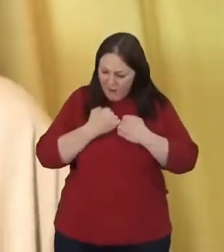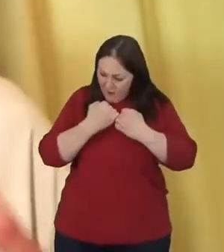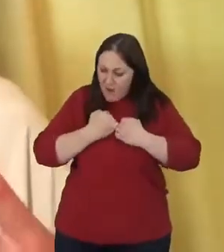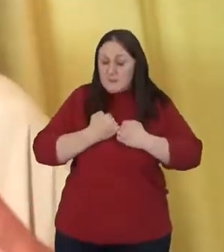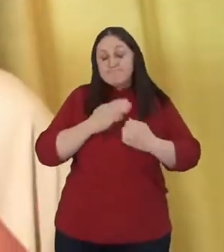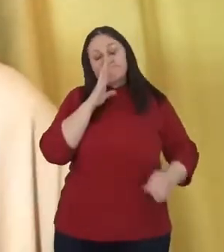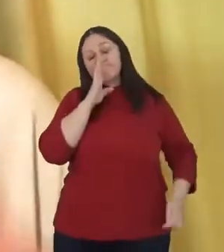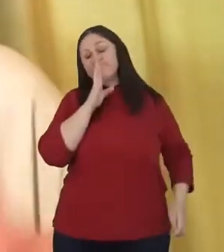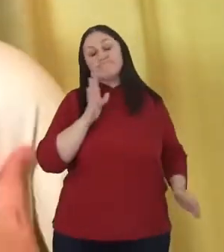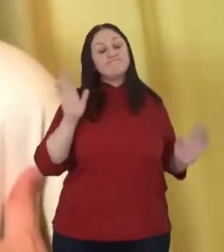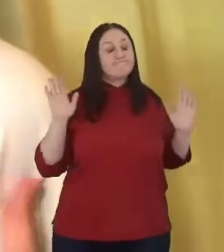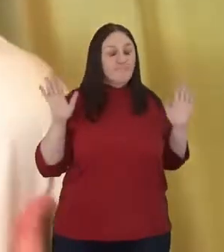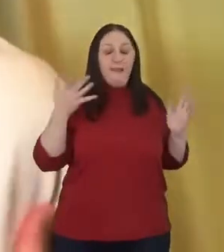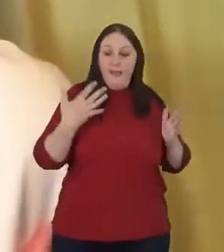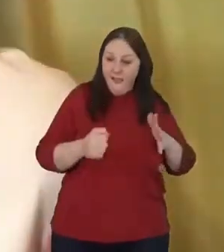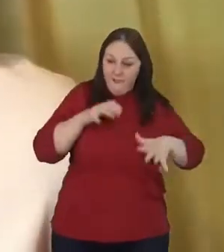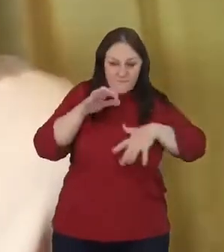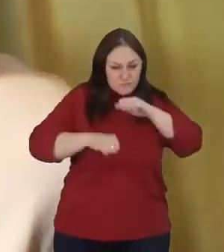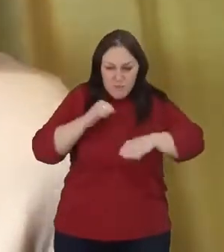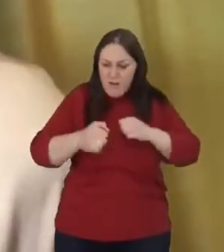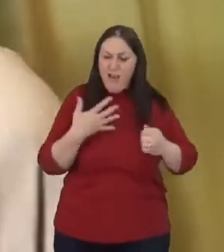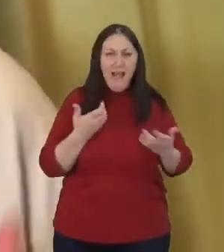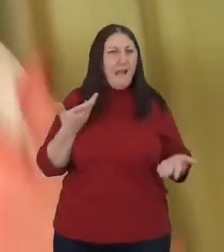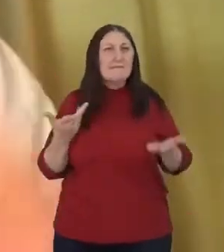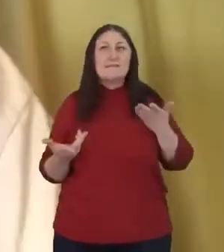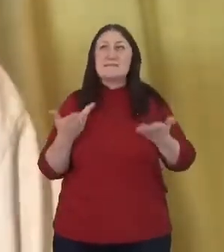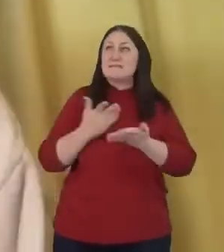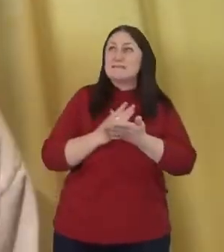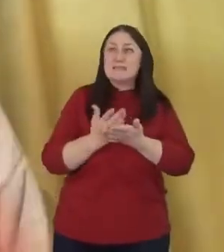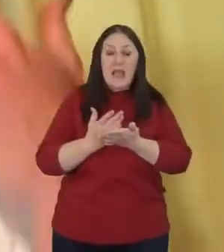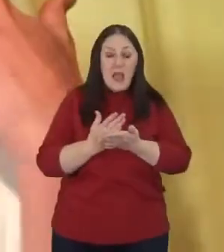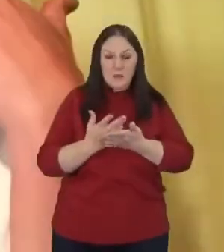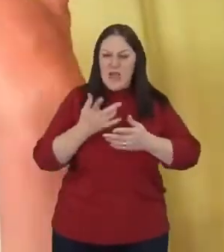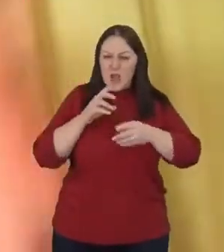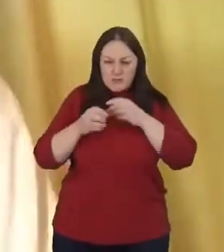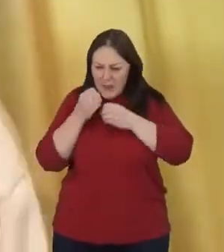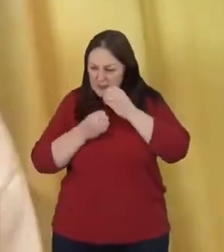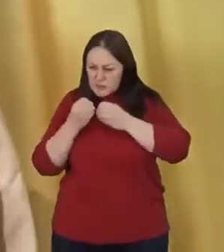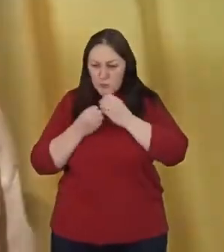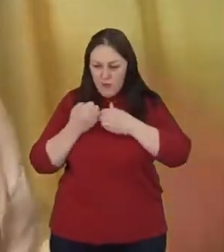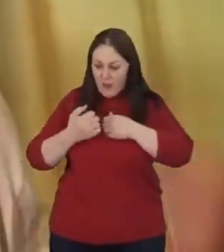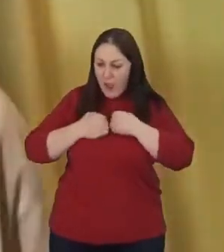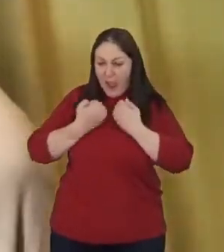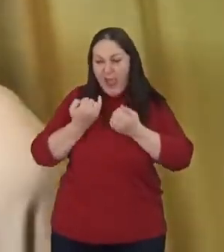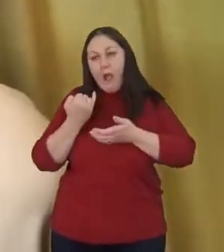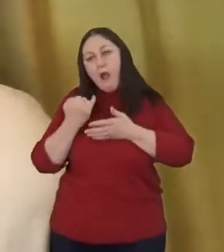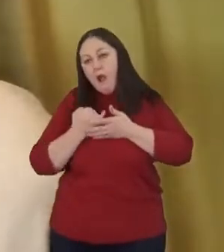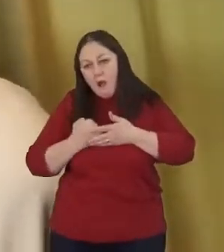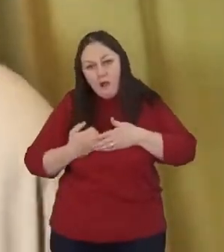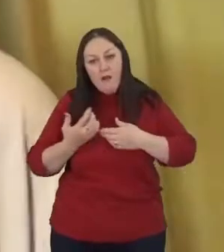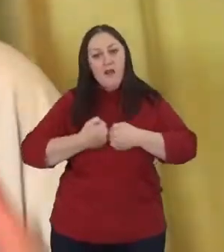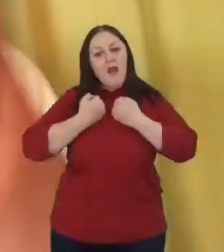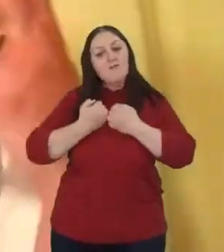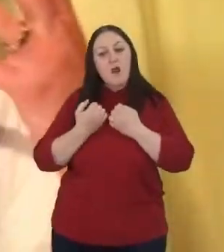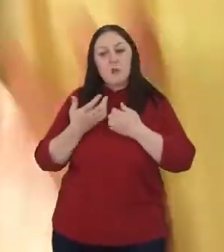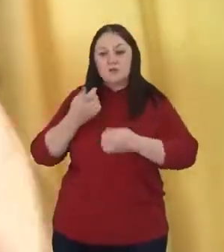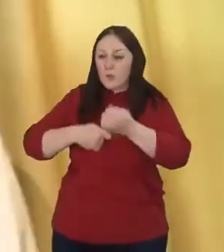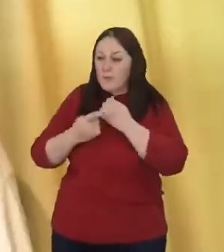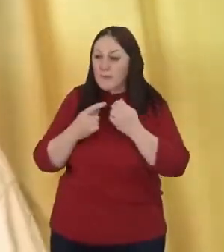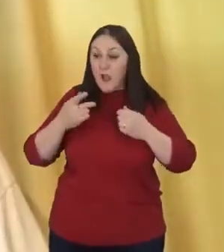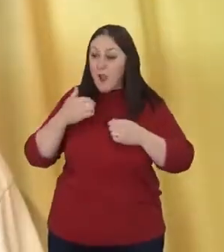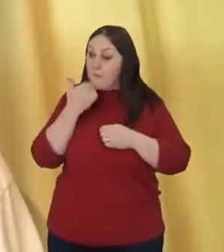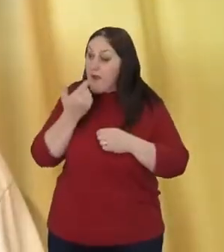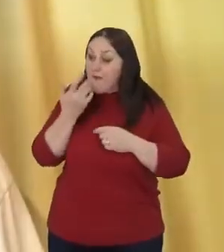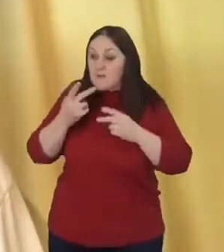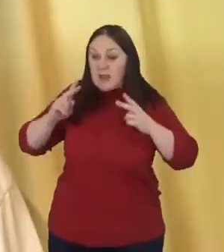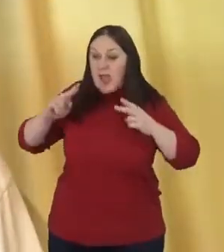each trying to work out the log in our own eyes so that tomorrow we're a little bit less of a hypocrite than we are today. So we need that